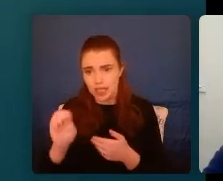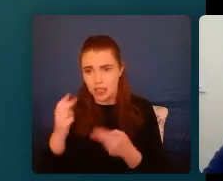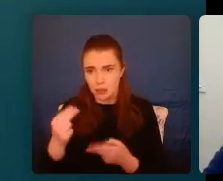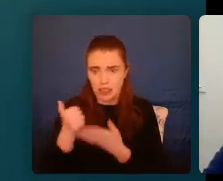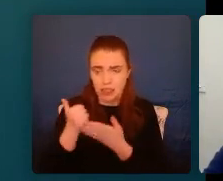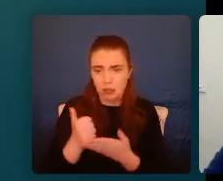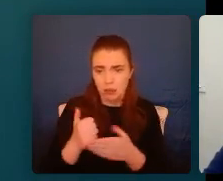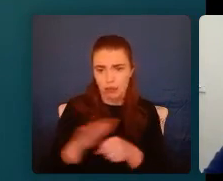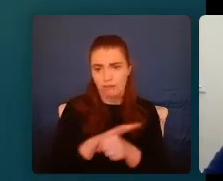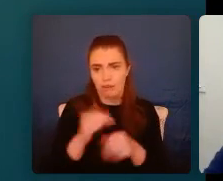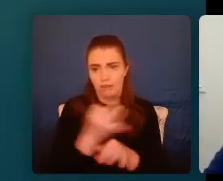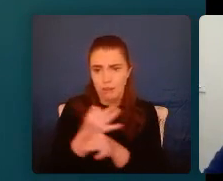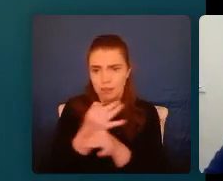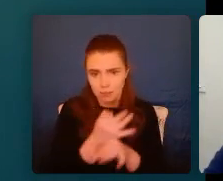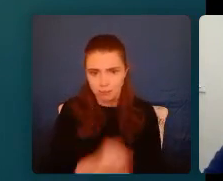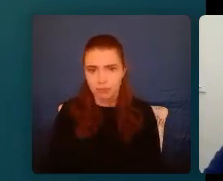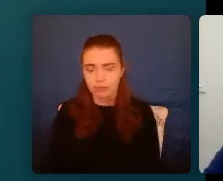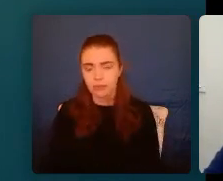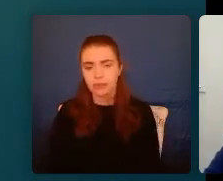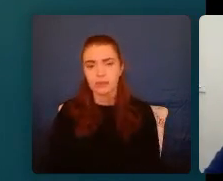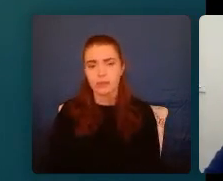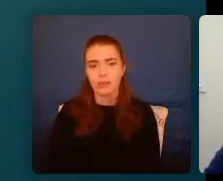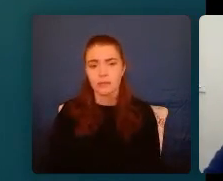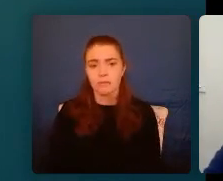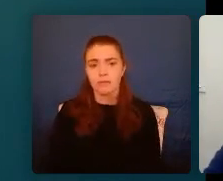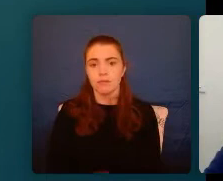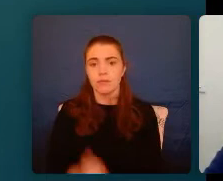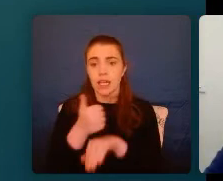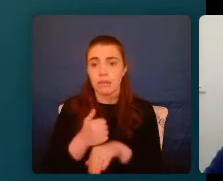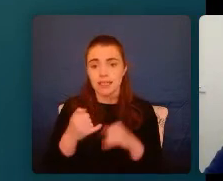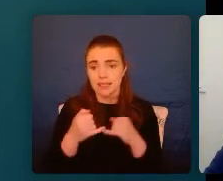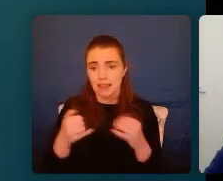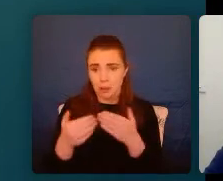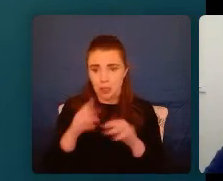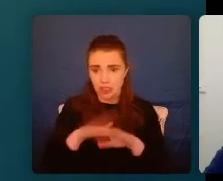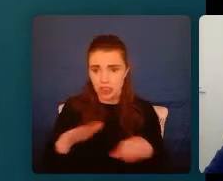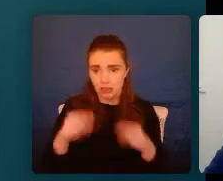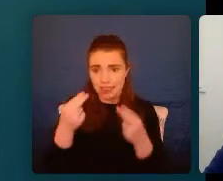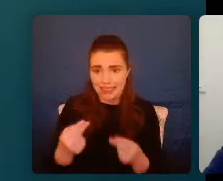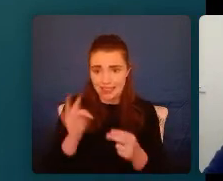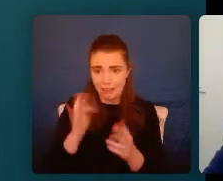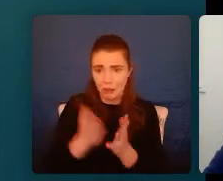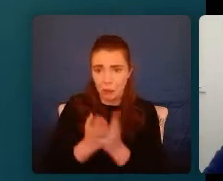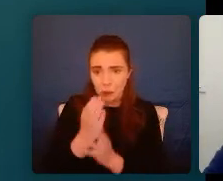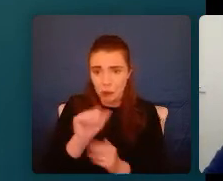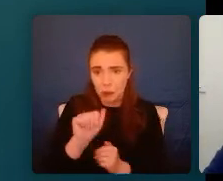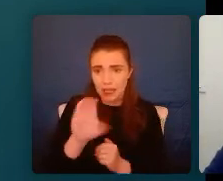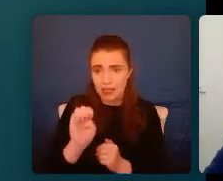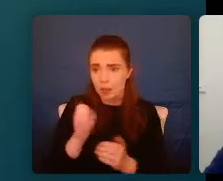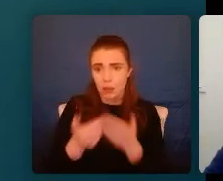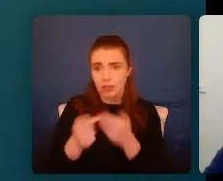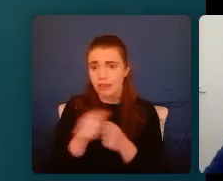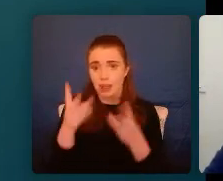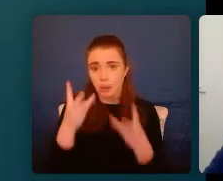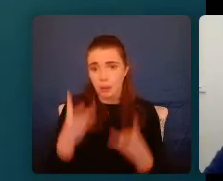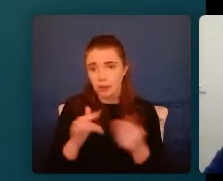On a very basic level, what children need who have experienced this, and it can be hard for them, is they want to feel safe. They want to feel